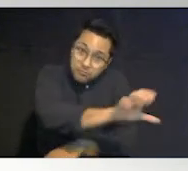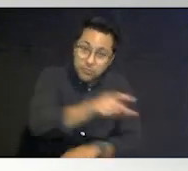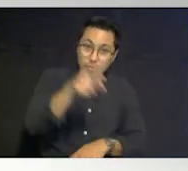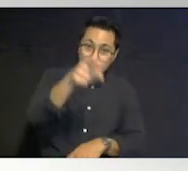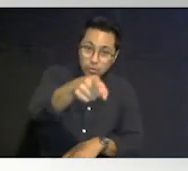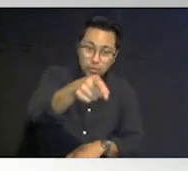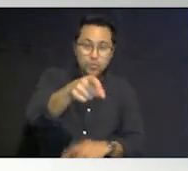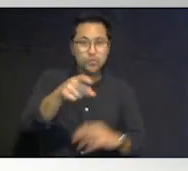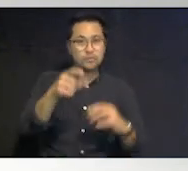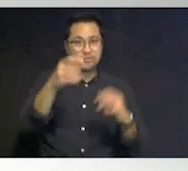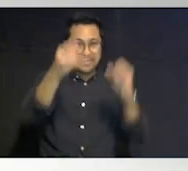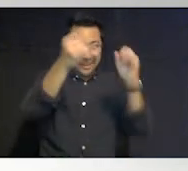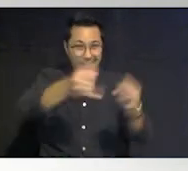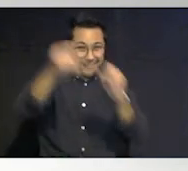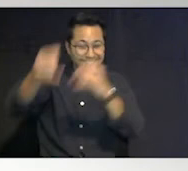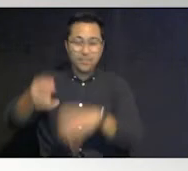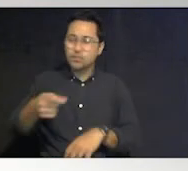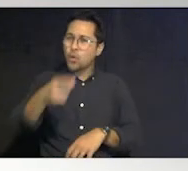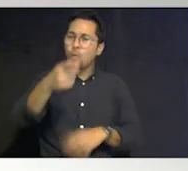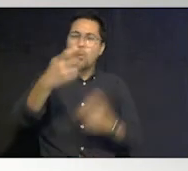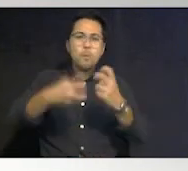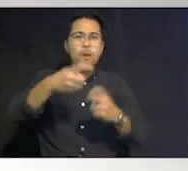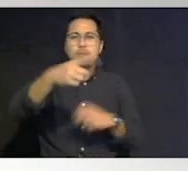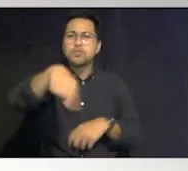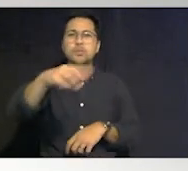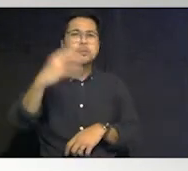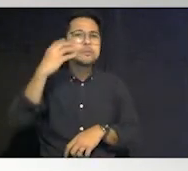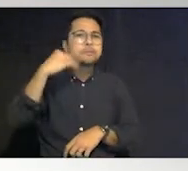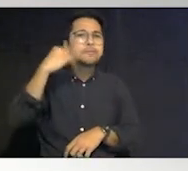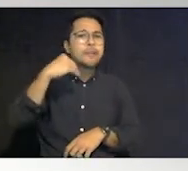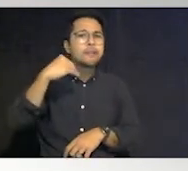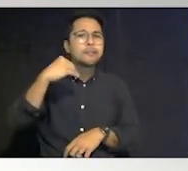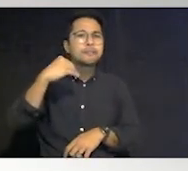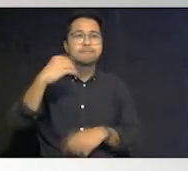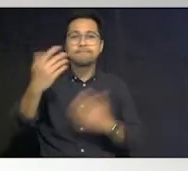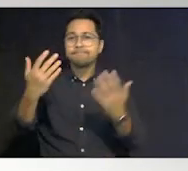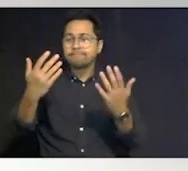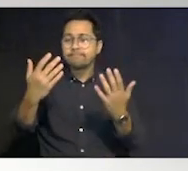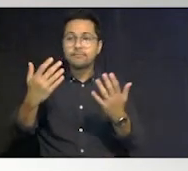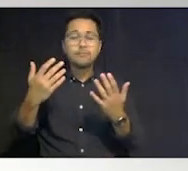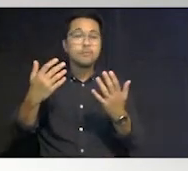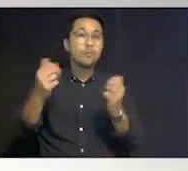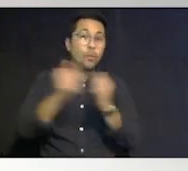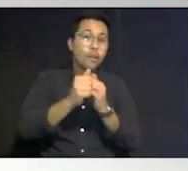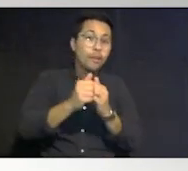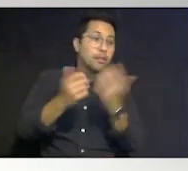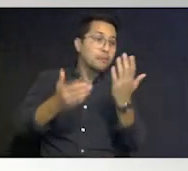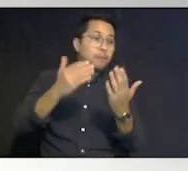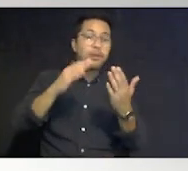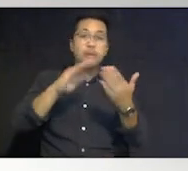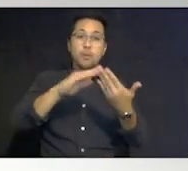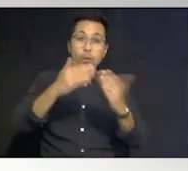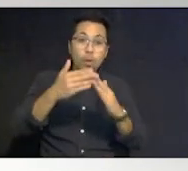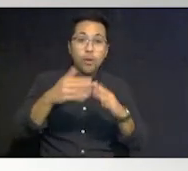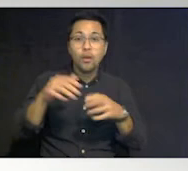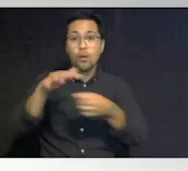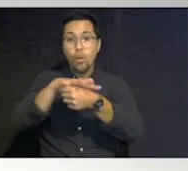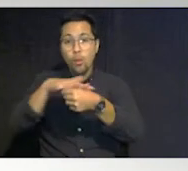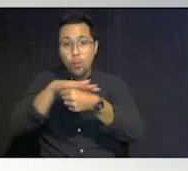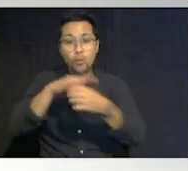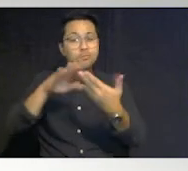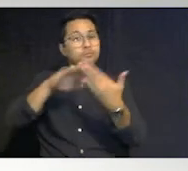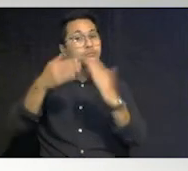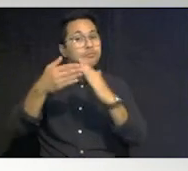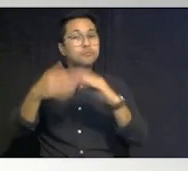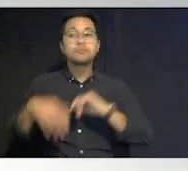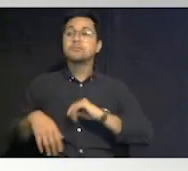are facing that can be solved by um whether it's our our community local community our state